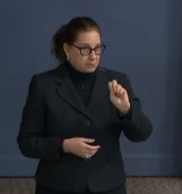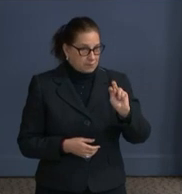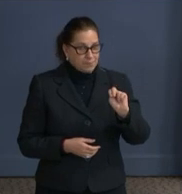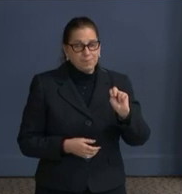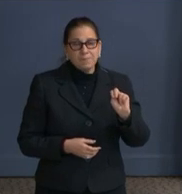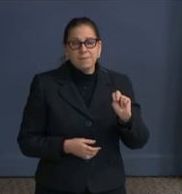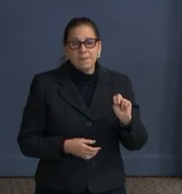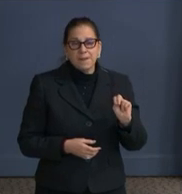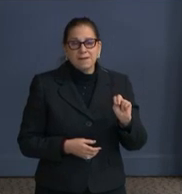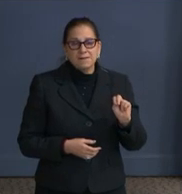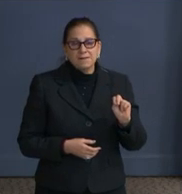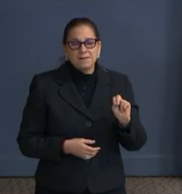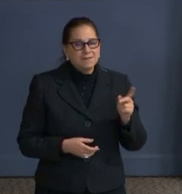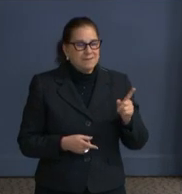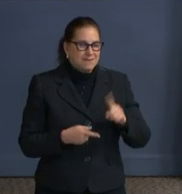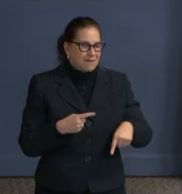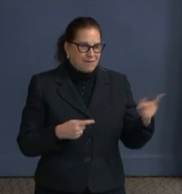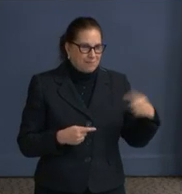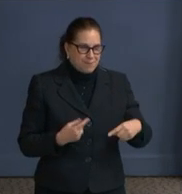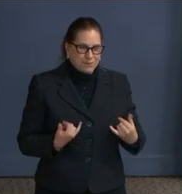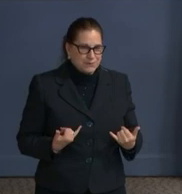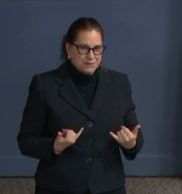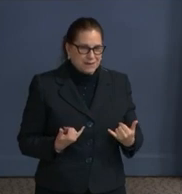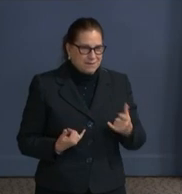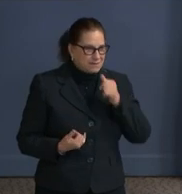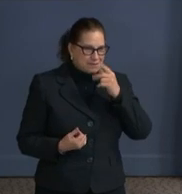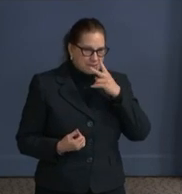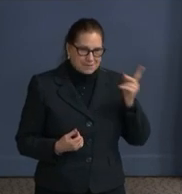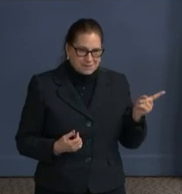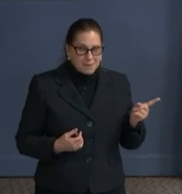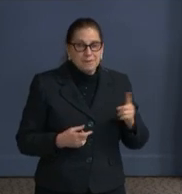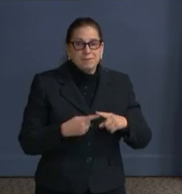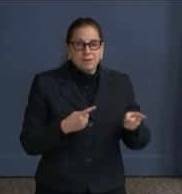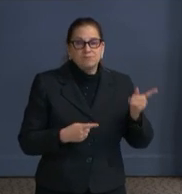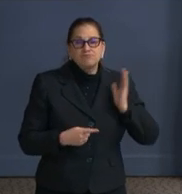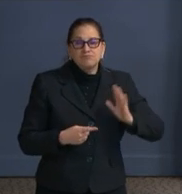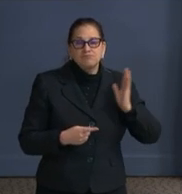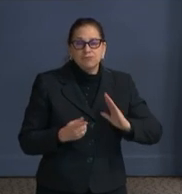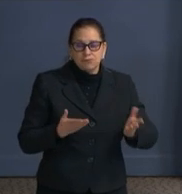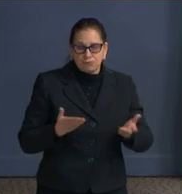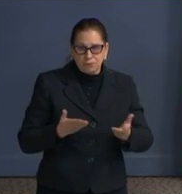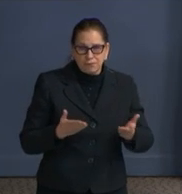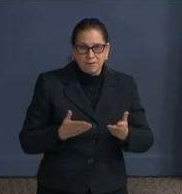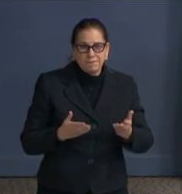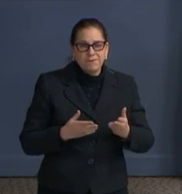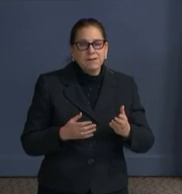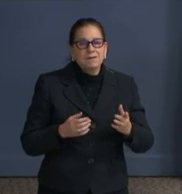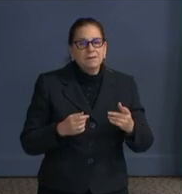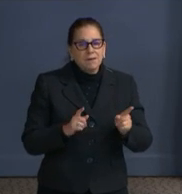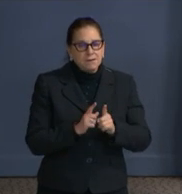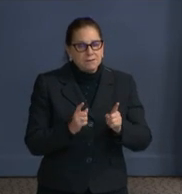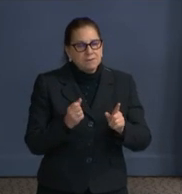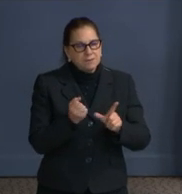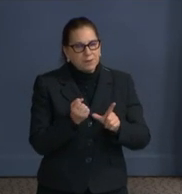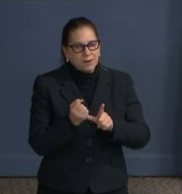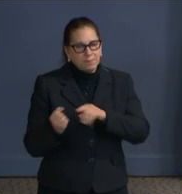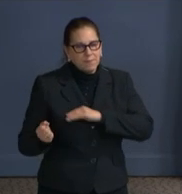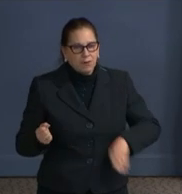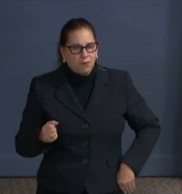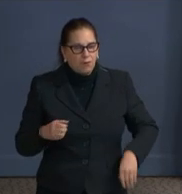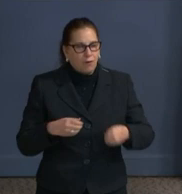to the district government. He formerly served in the Deputy Mayor's Office for Public Safety and Justice,